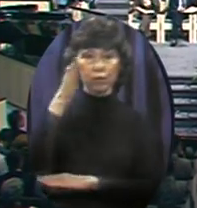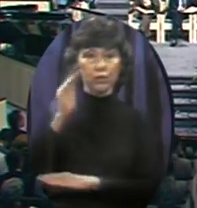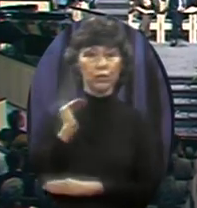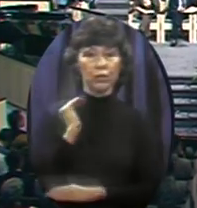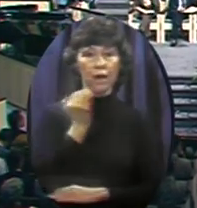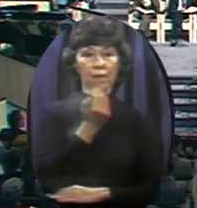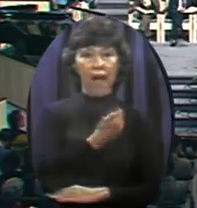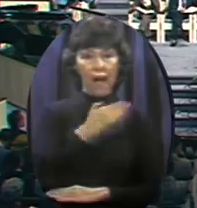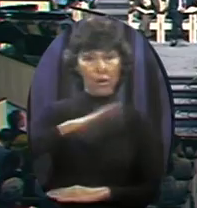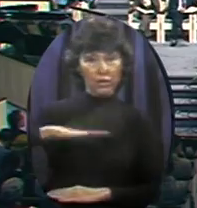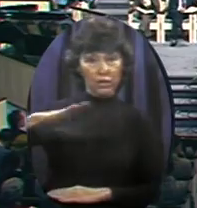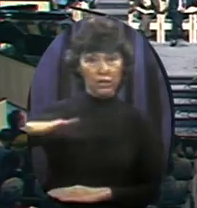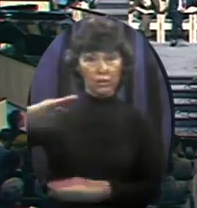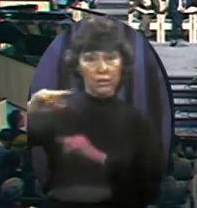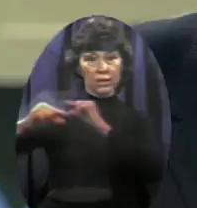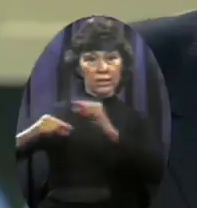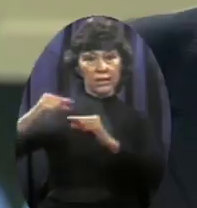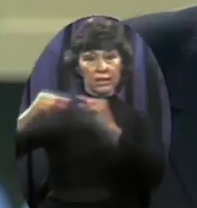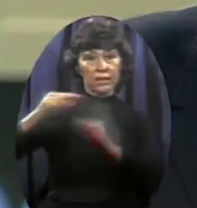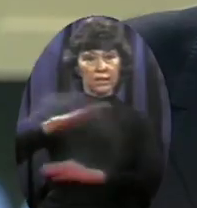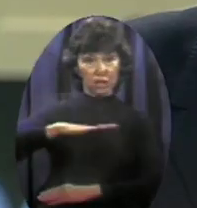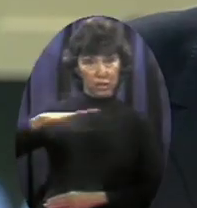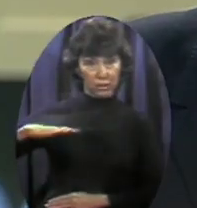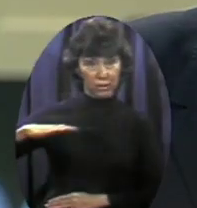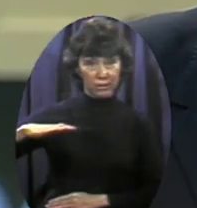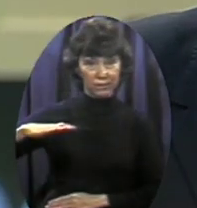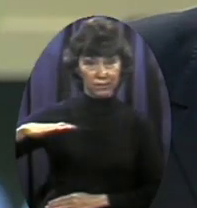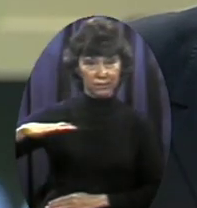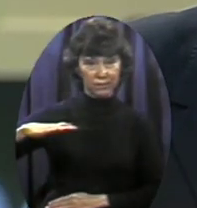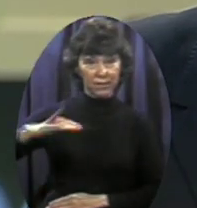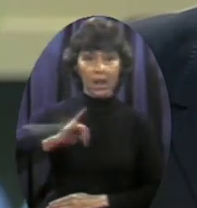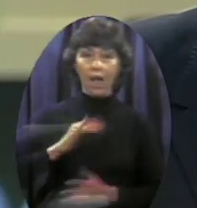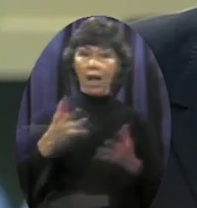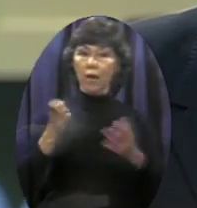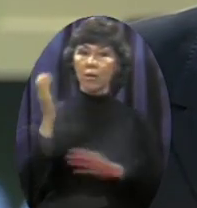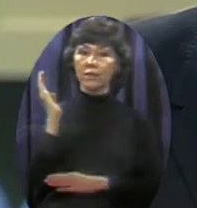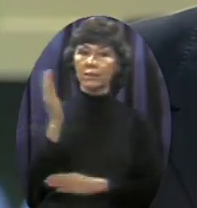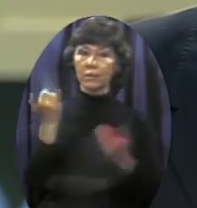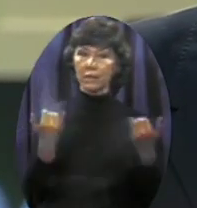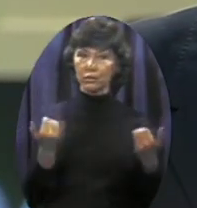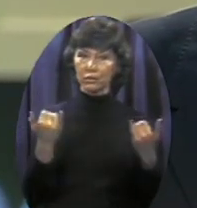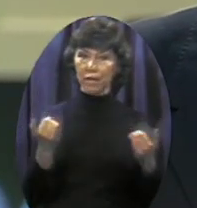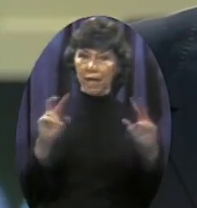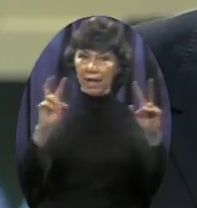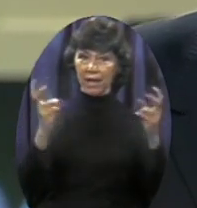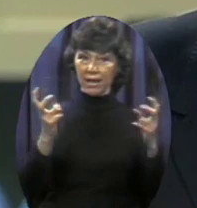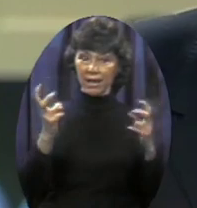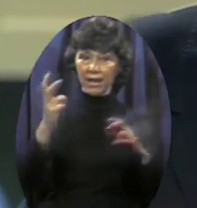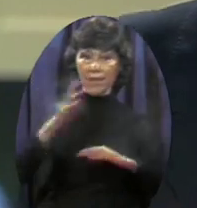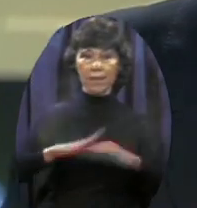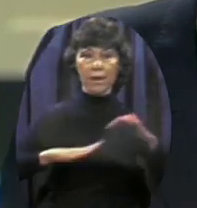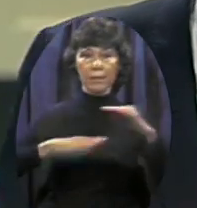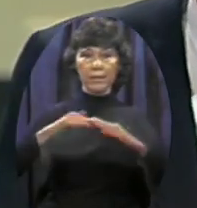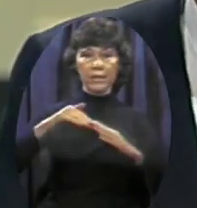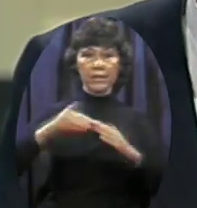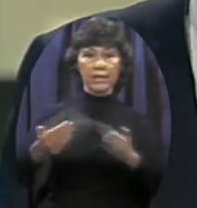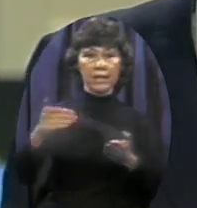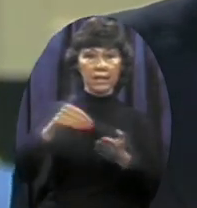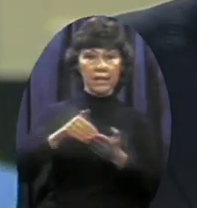children's children I want to speak today on the subject, the rebuilding of America